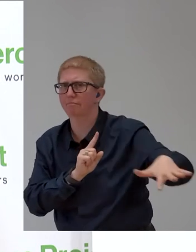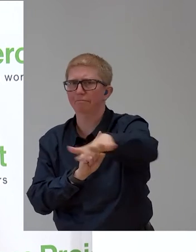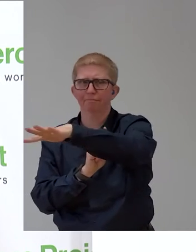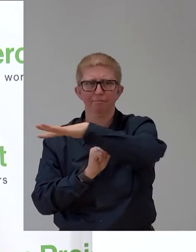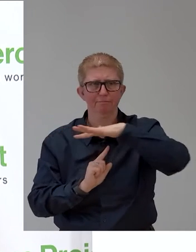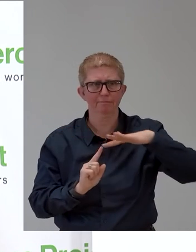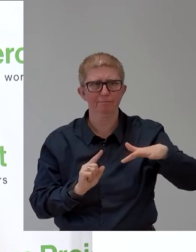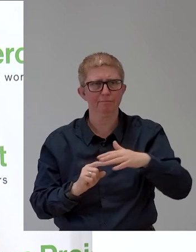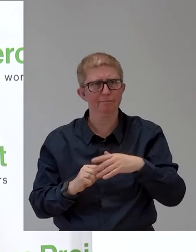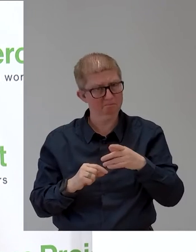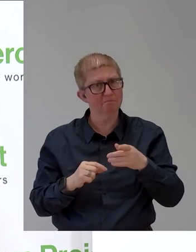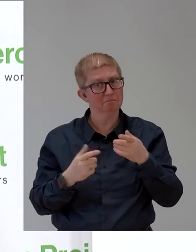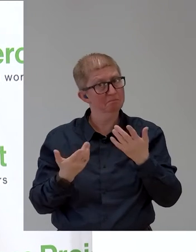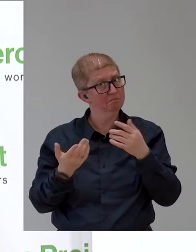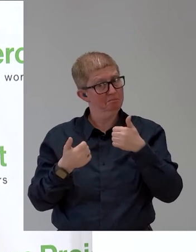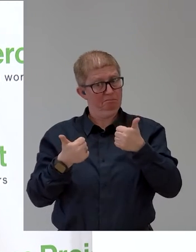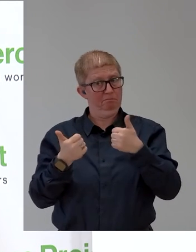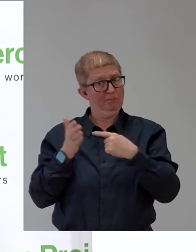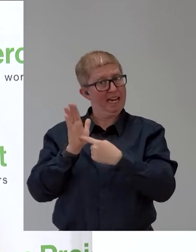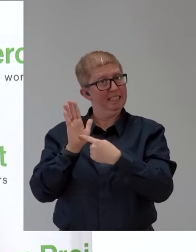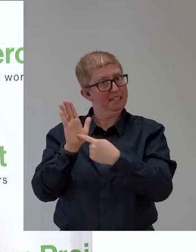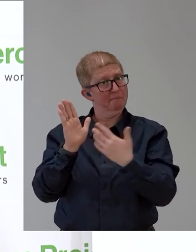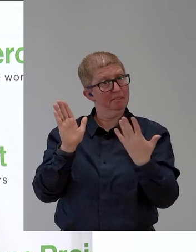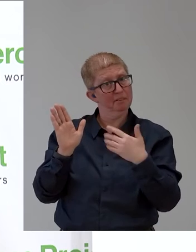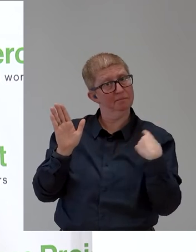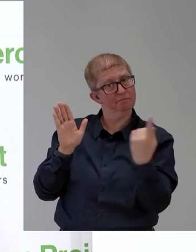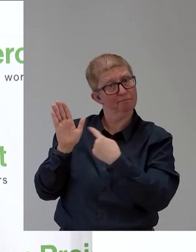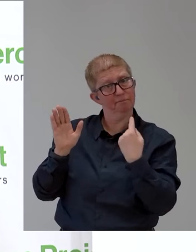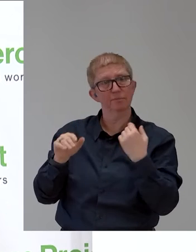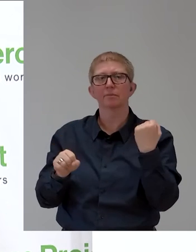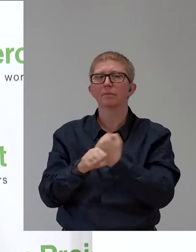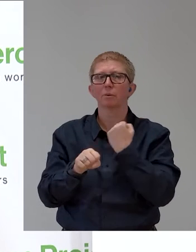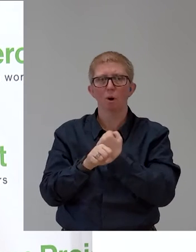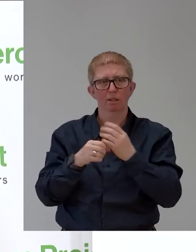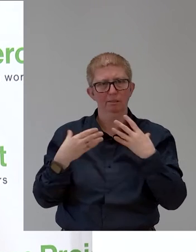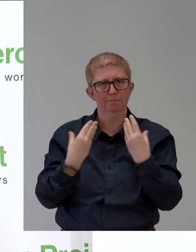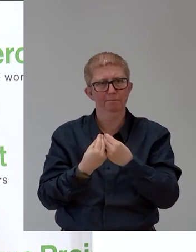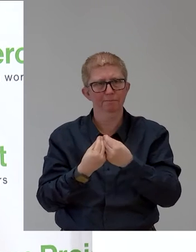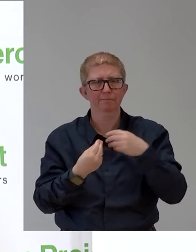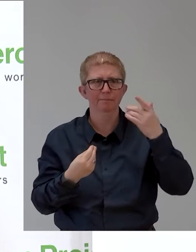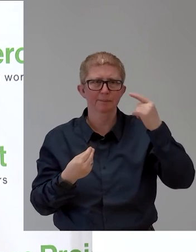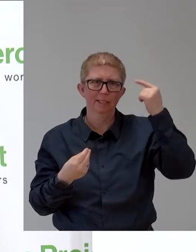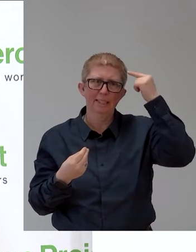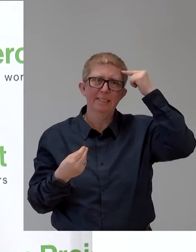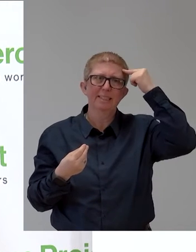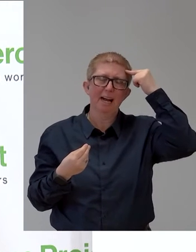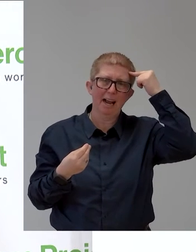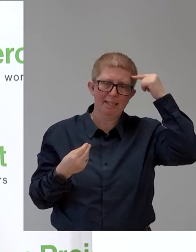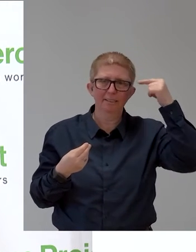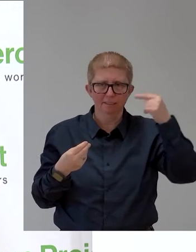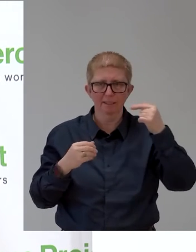of a co-creation is the Sinnbildungsstiftung, a charitable foundation